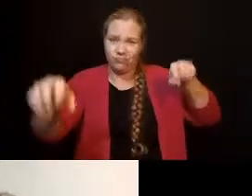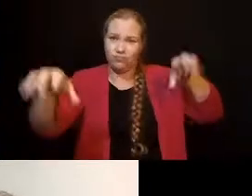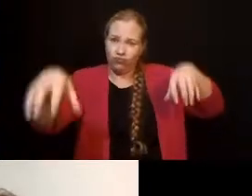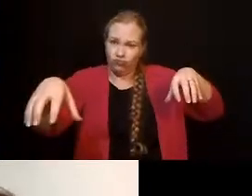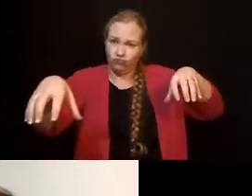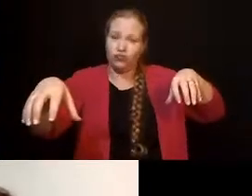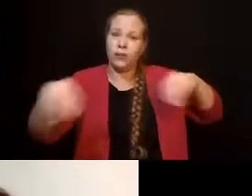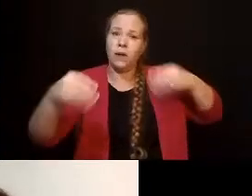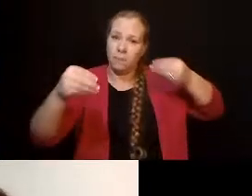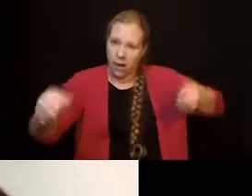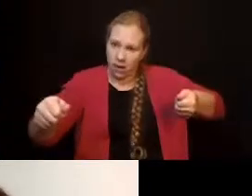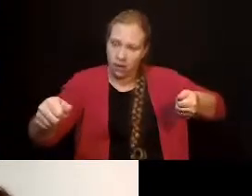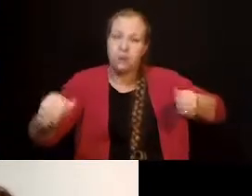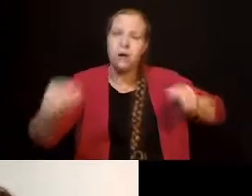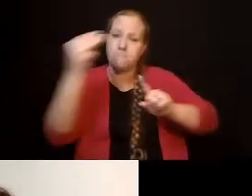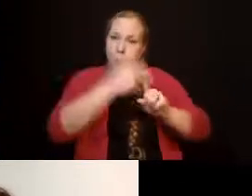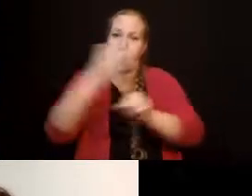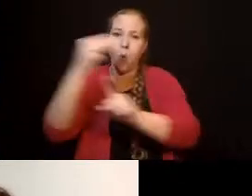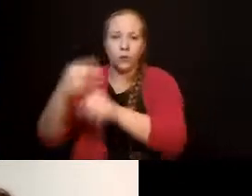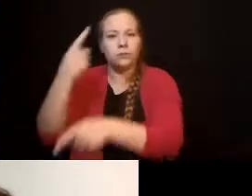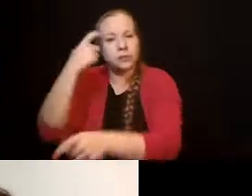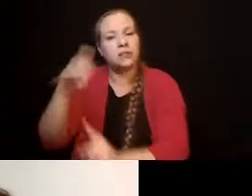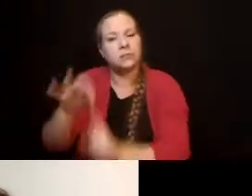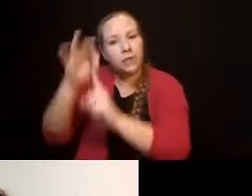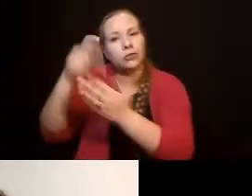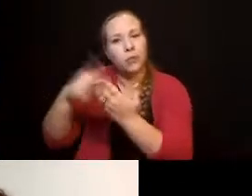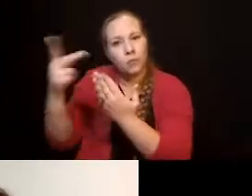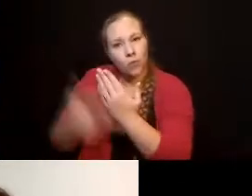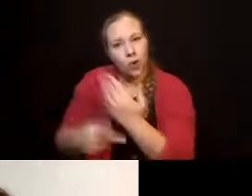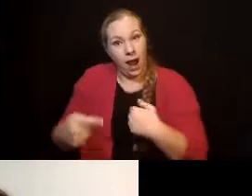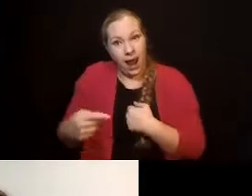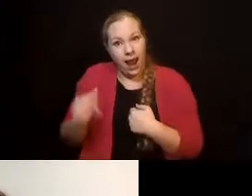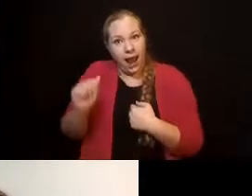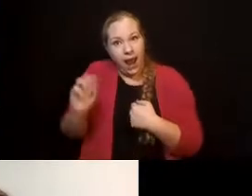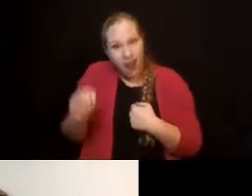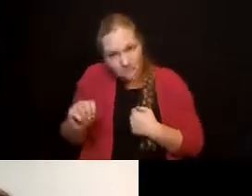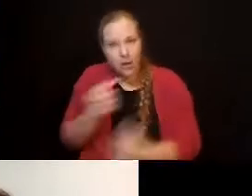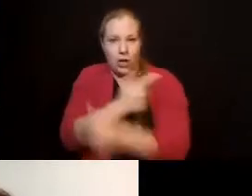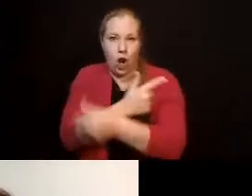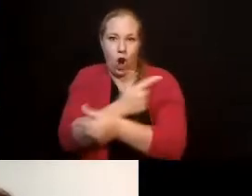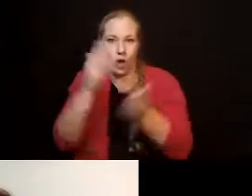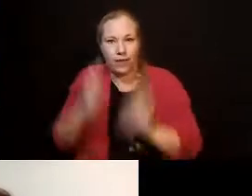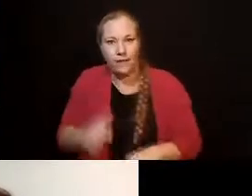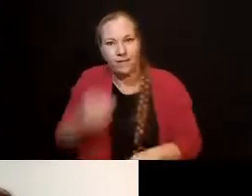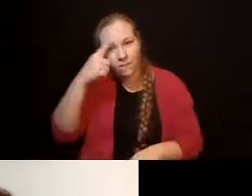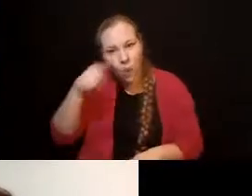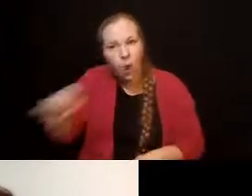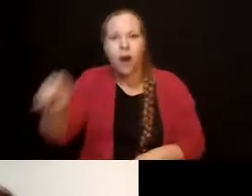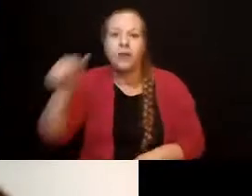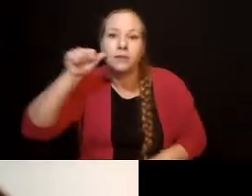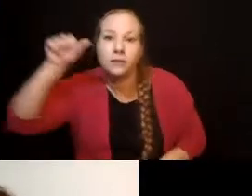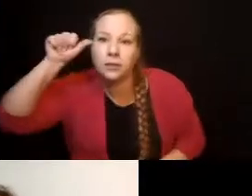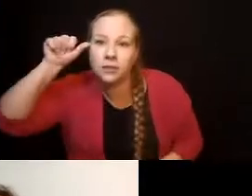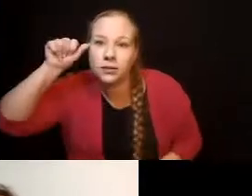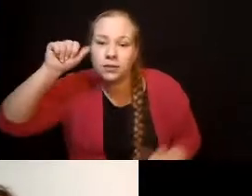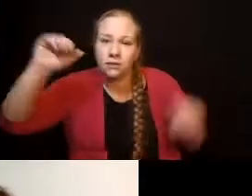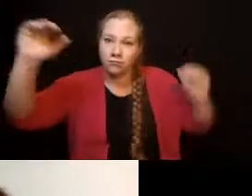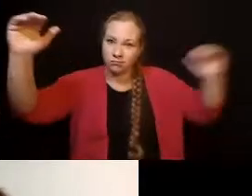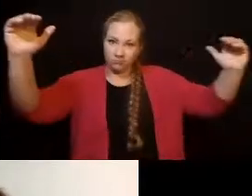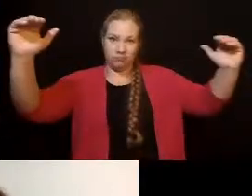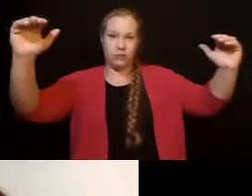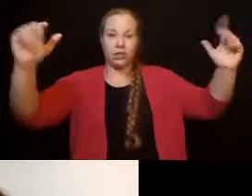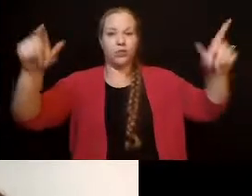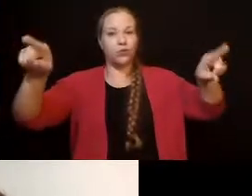Because of these programs that are out there, because I'm his guardian, I was able